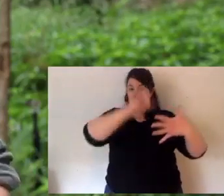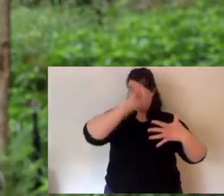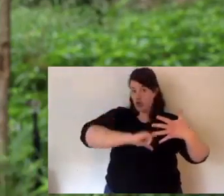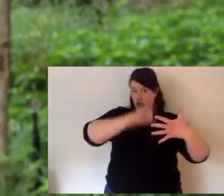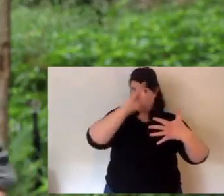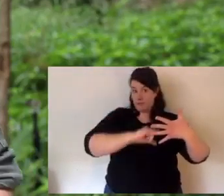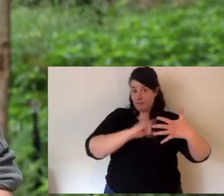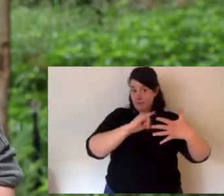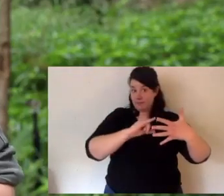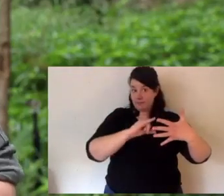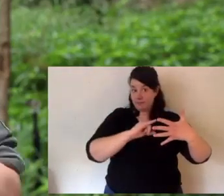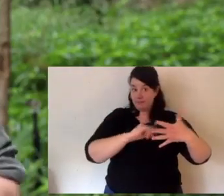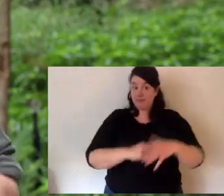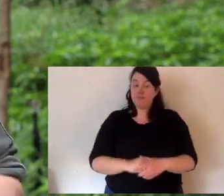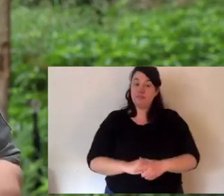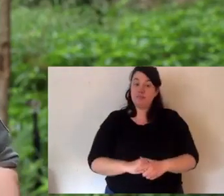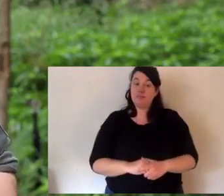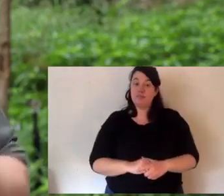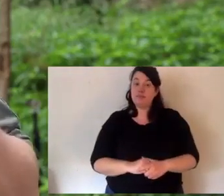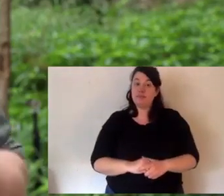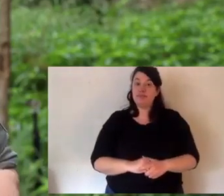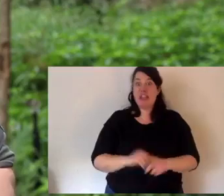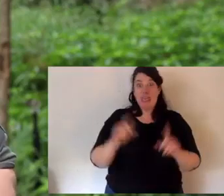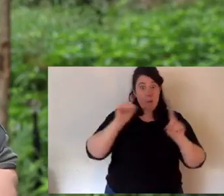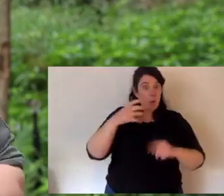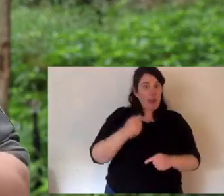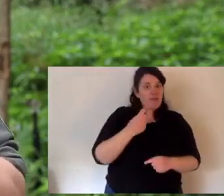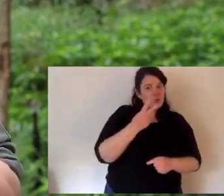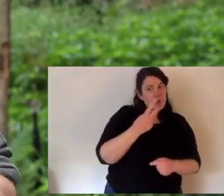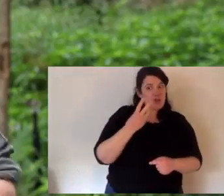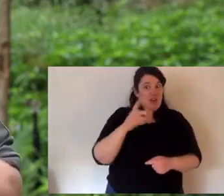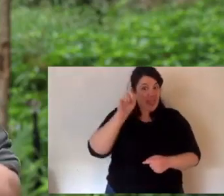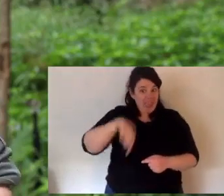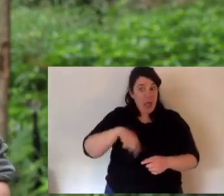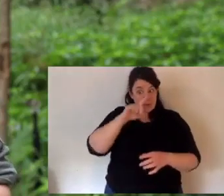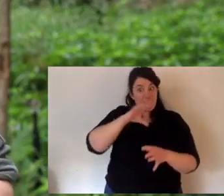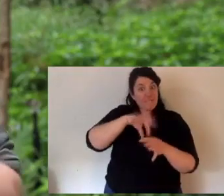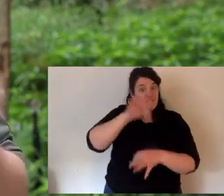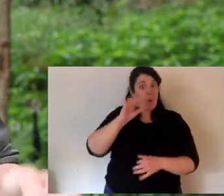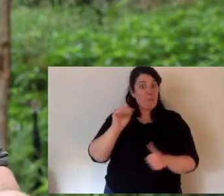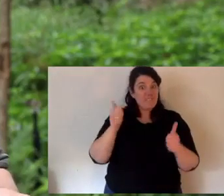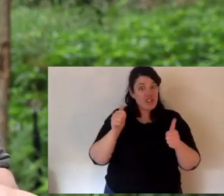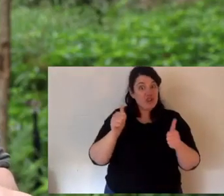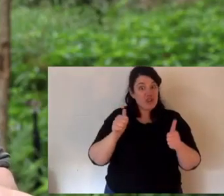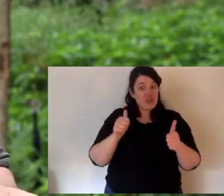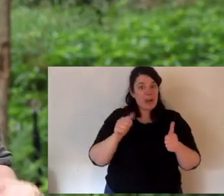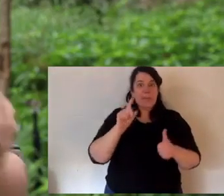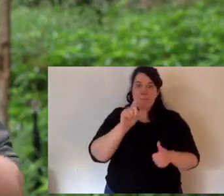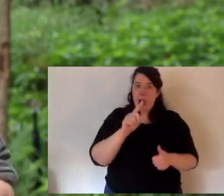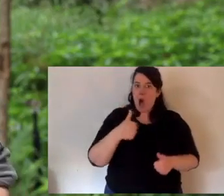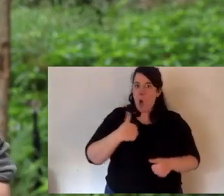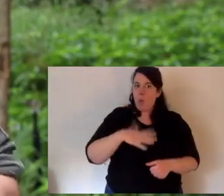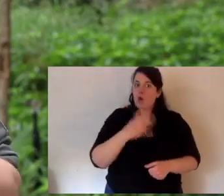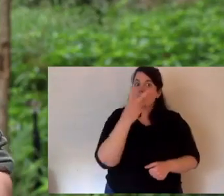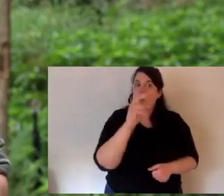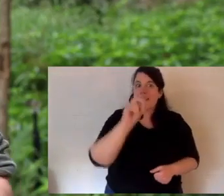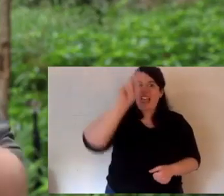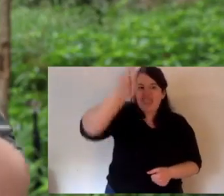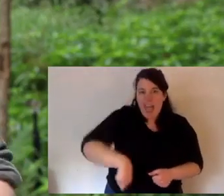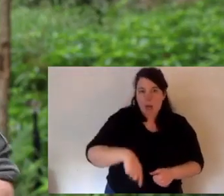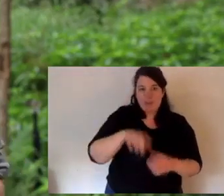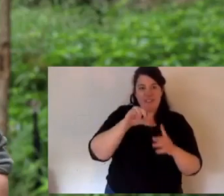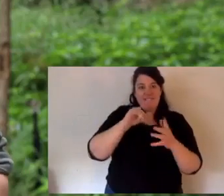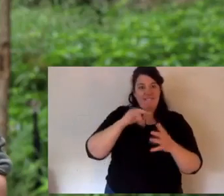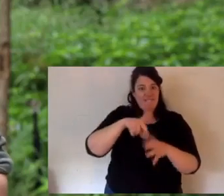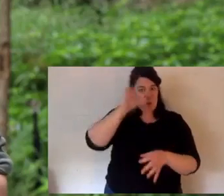and cast your vote. As it stands today, we have a couple thousand votes. But we're not going to act until